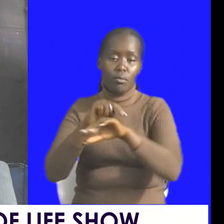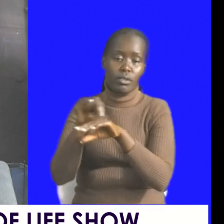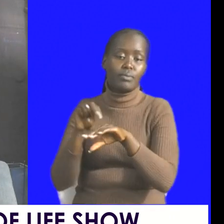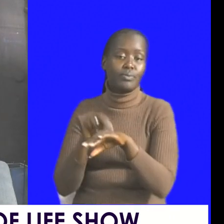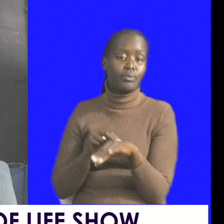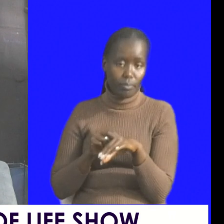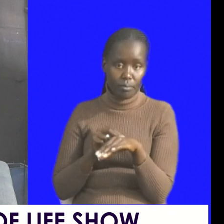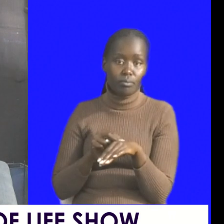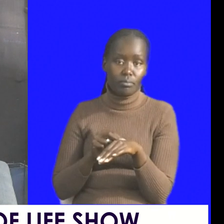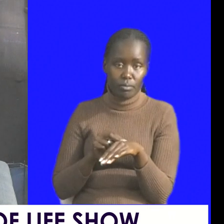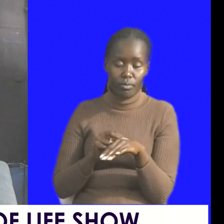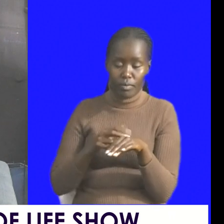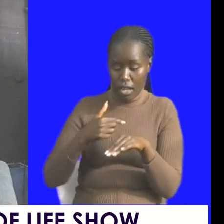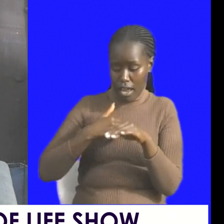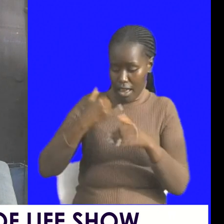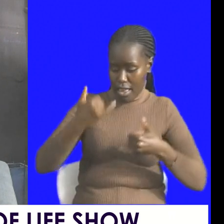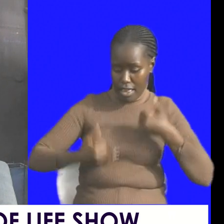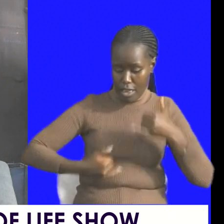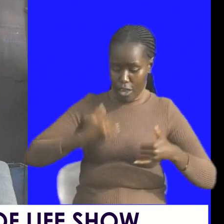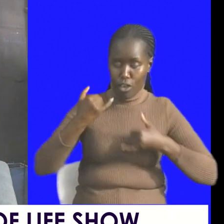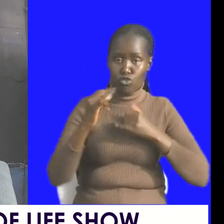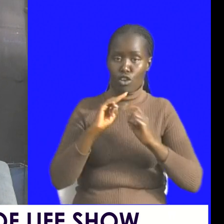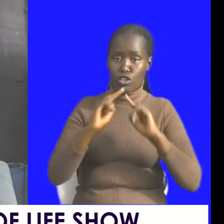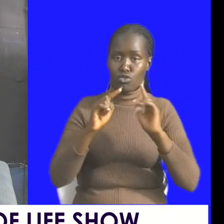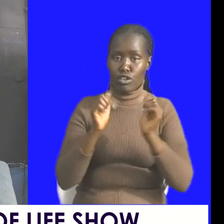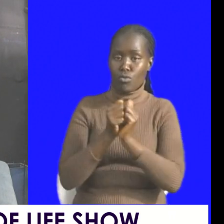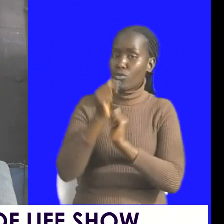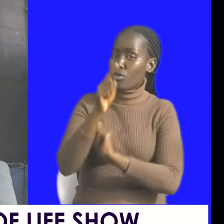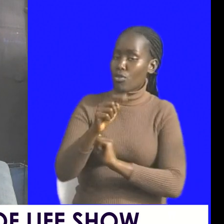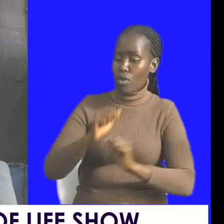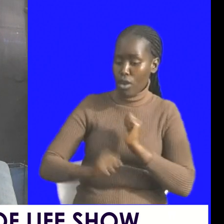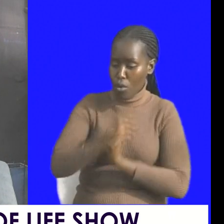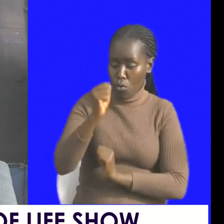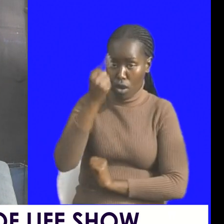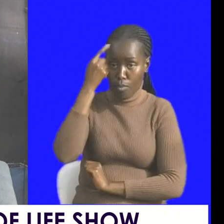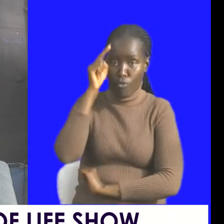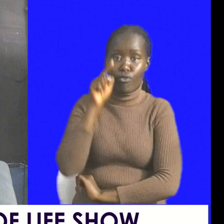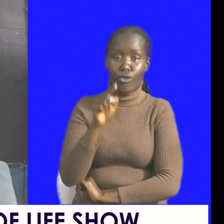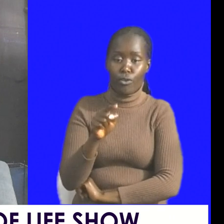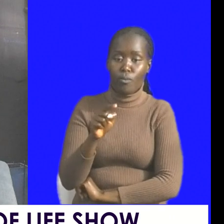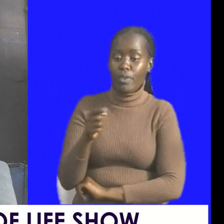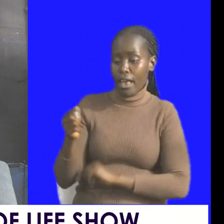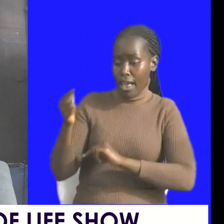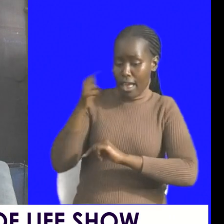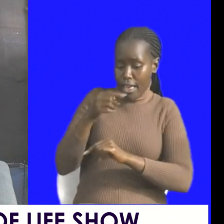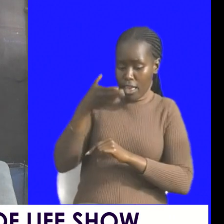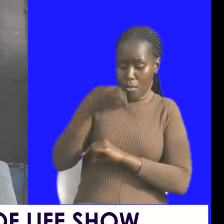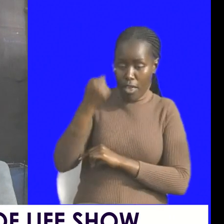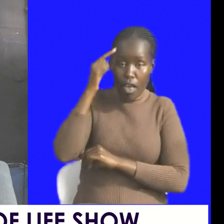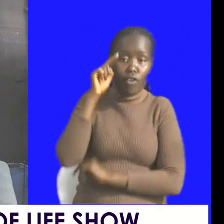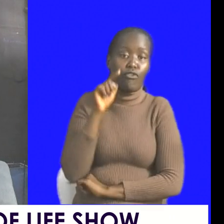i enjoy talking to you i woke up for you i came to this studio for you